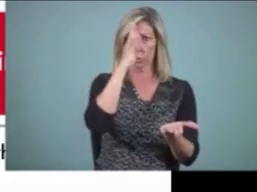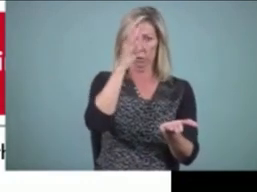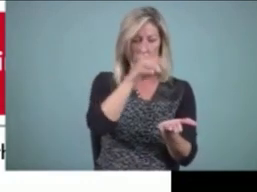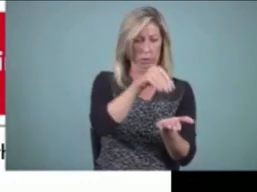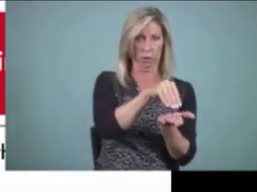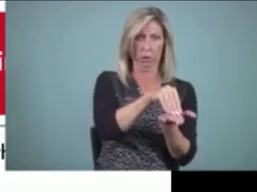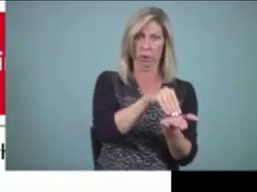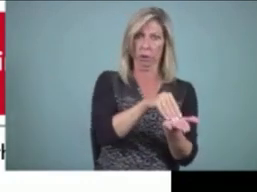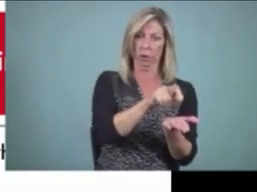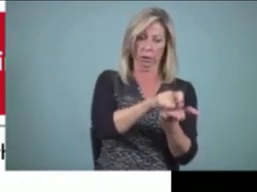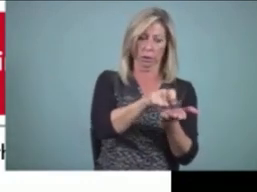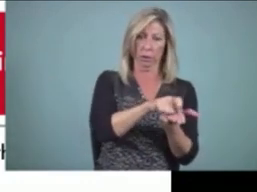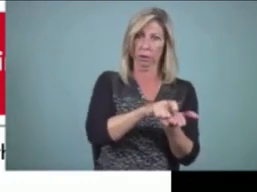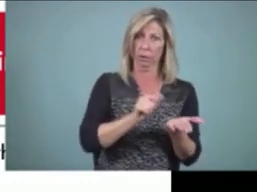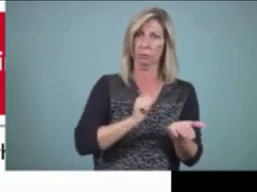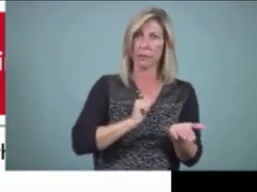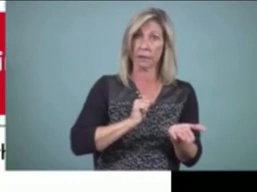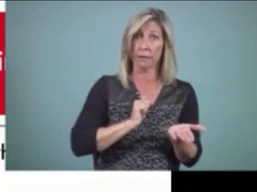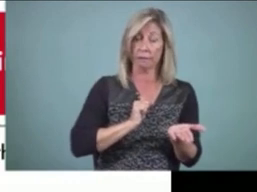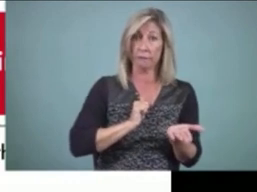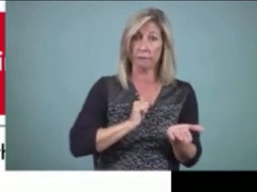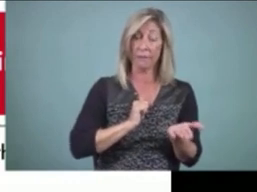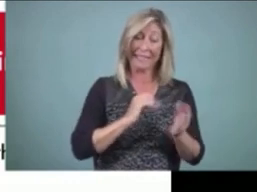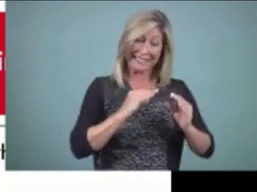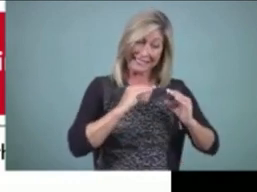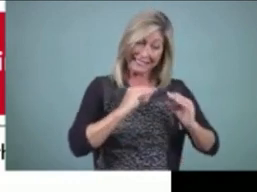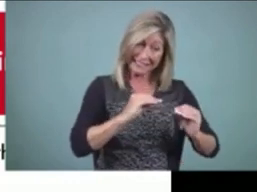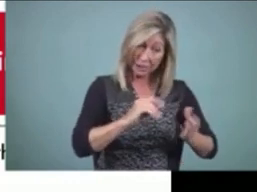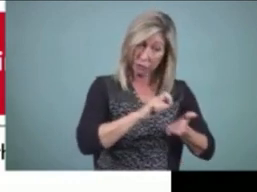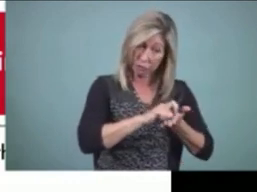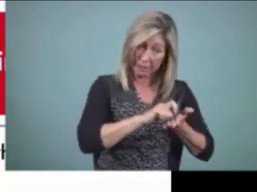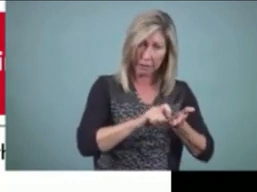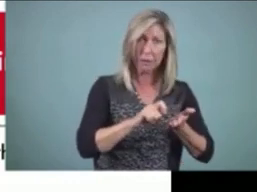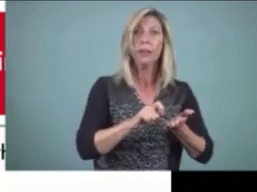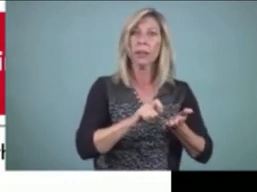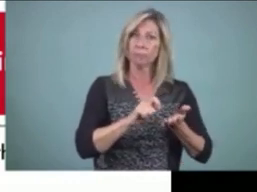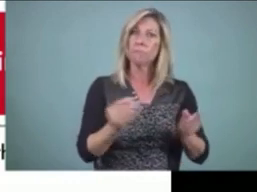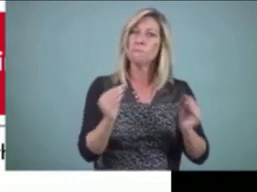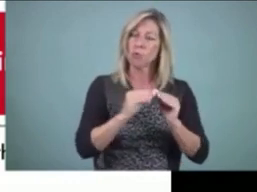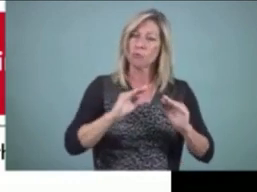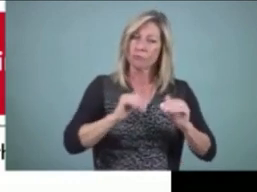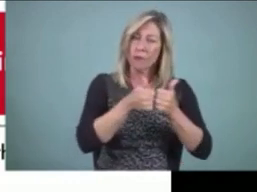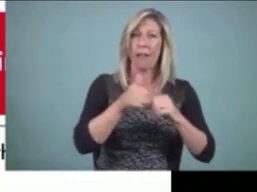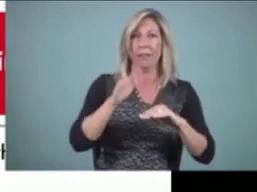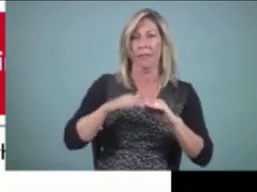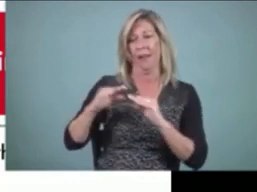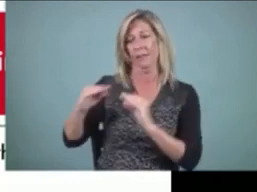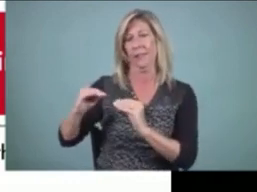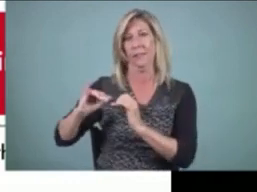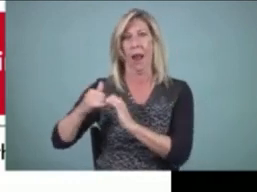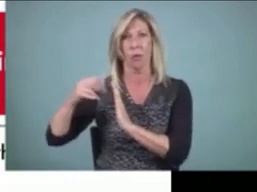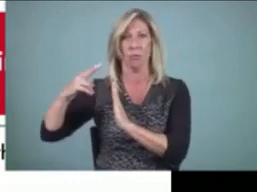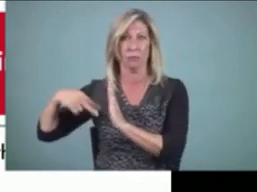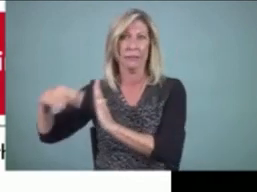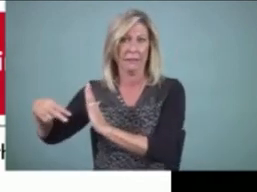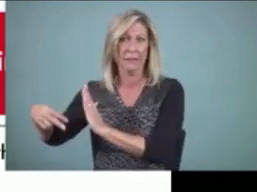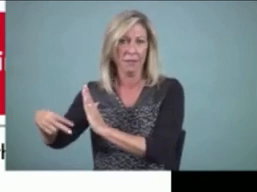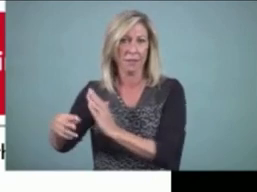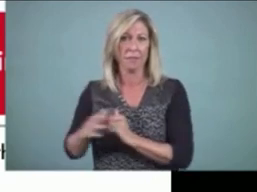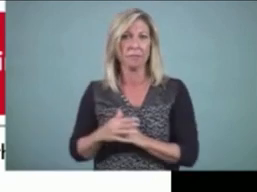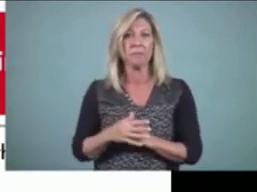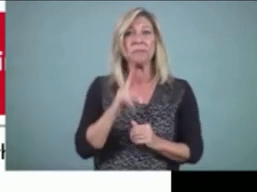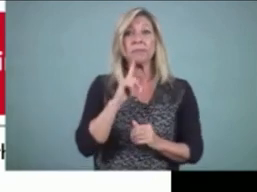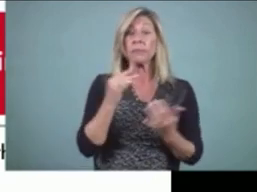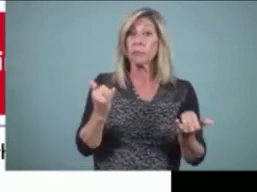than teaching reading. So one of the things I hope we're going to get out of today is some thoughts about how we can kind of crack that difficult